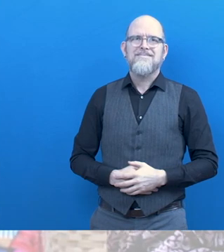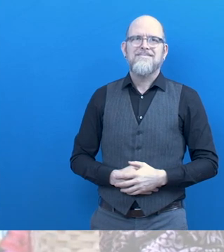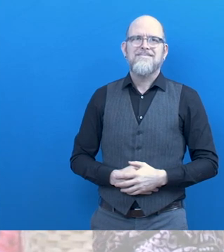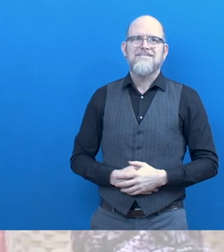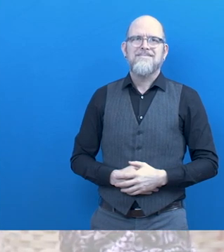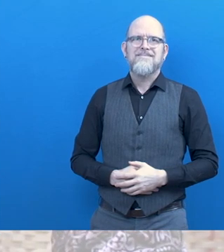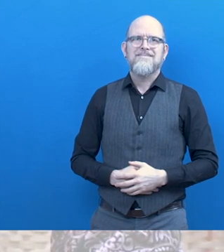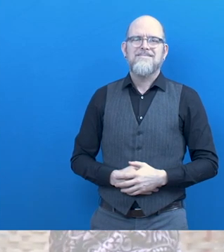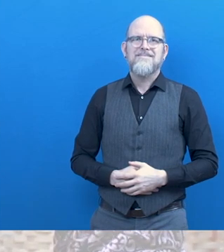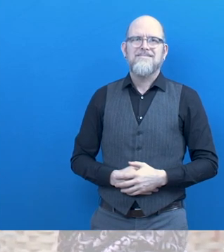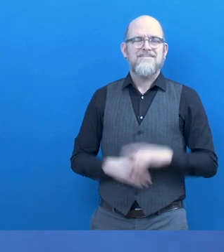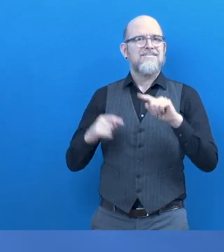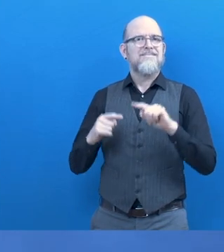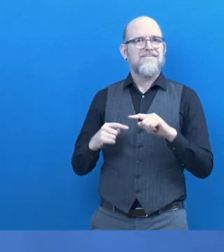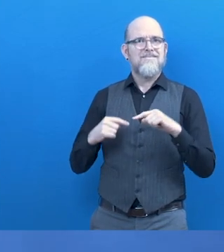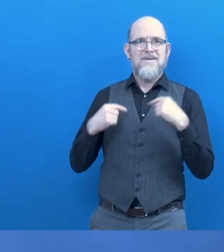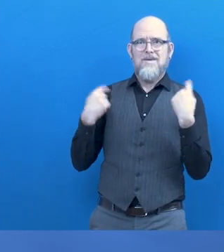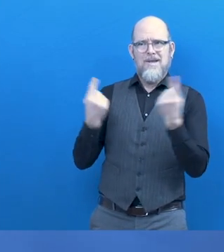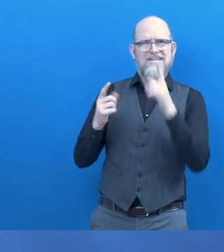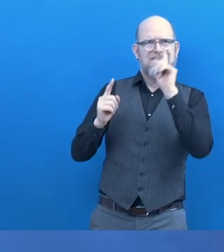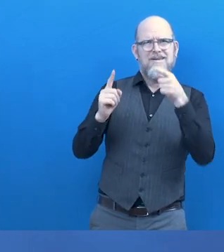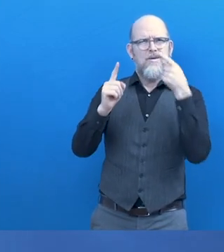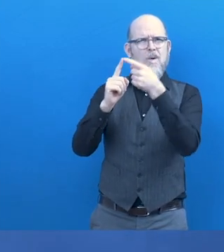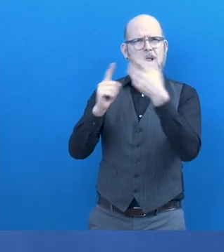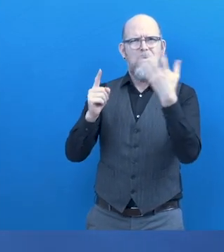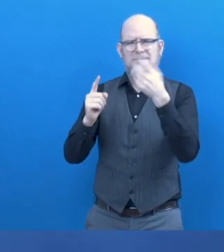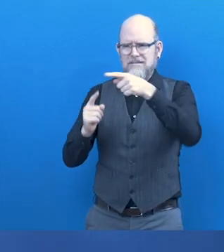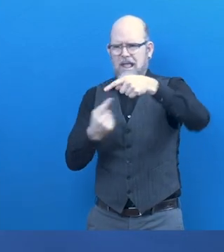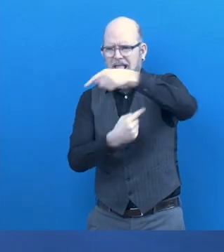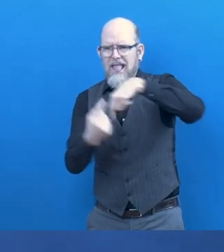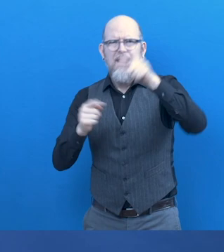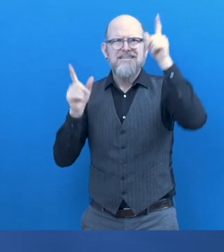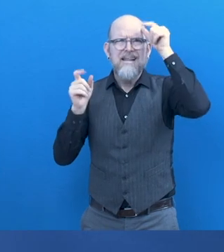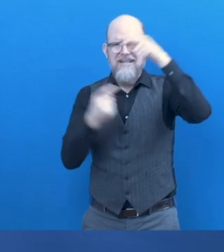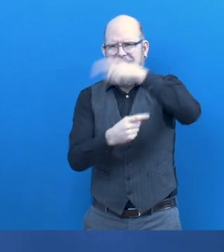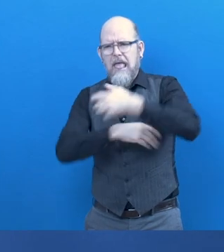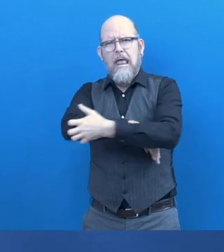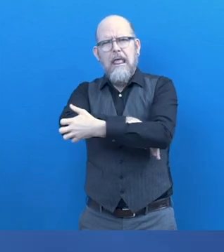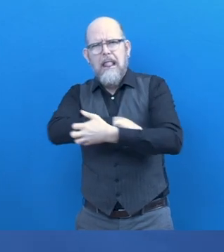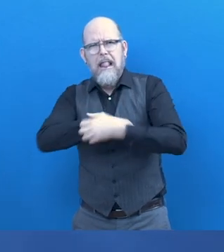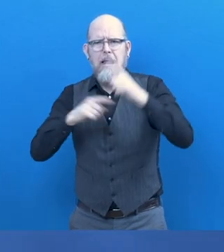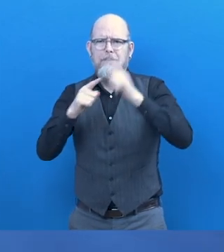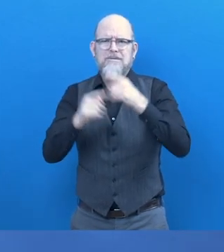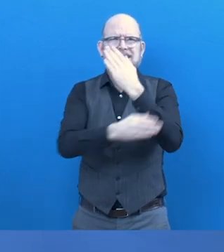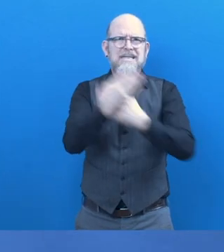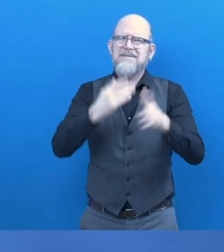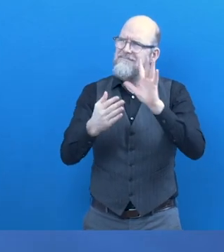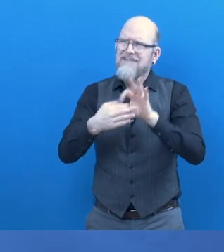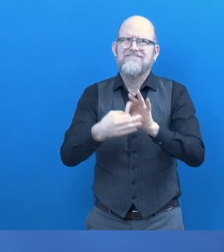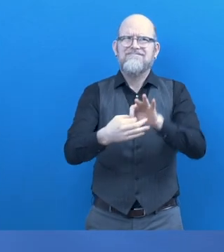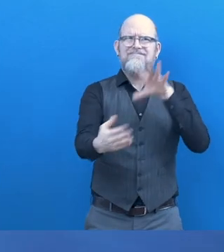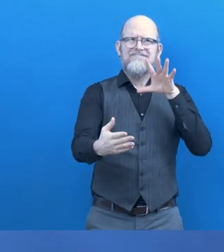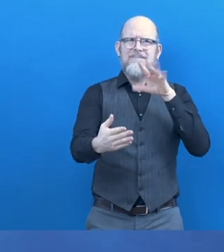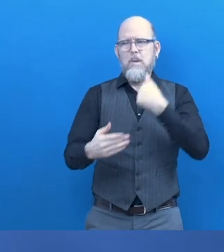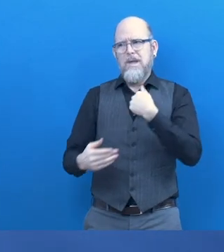Coordinator. To break the vicious cycle of poverty and disability, H.I. Implements its Disability Inclusive